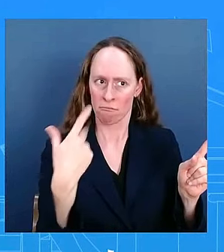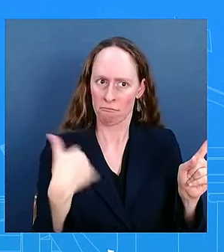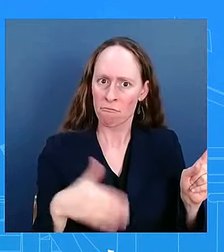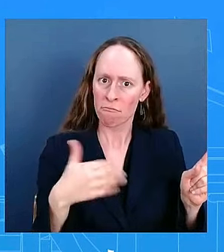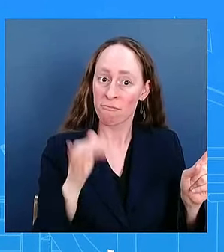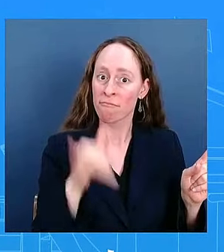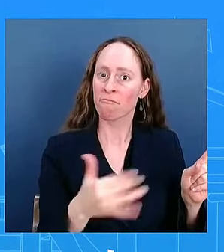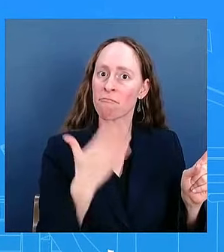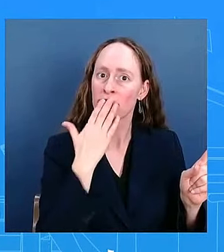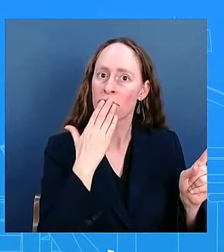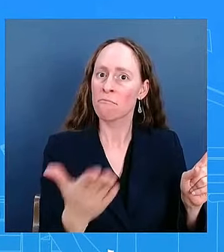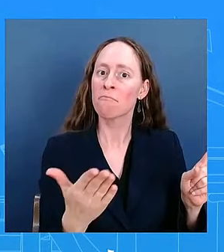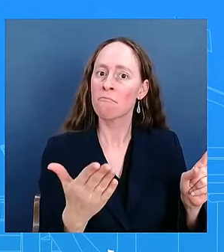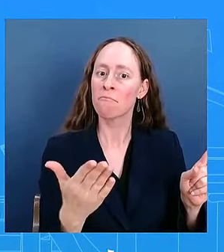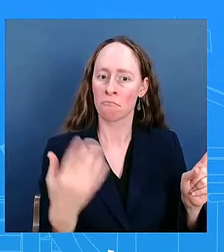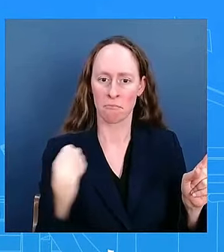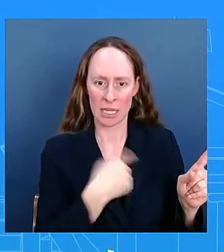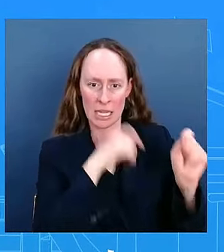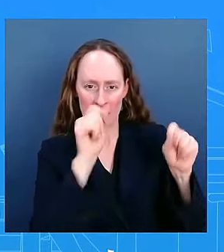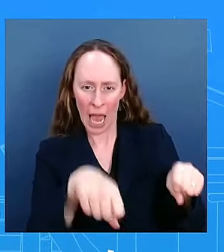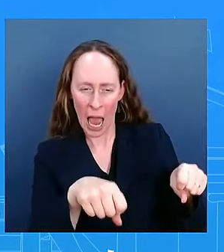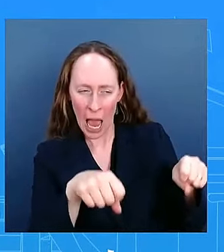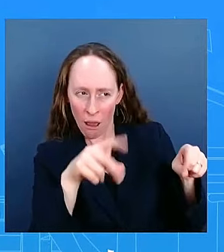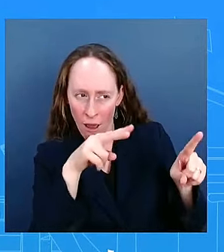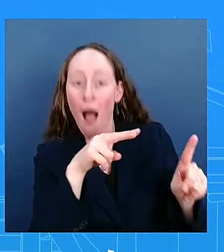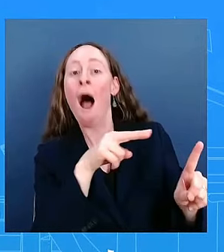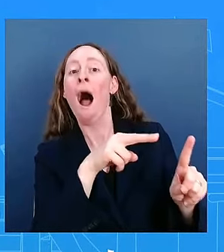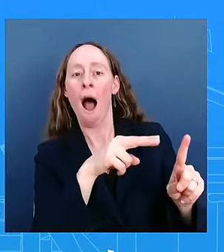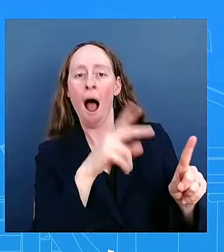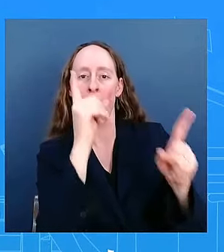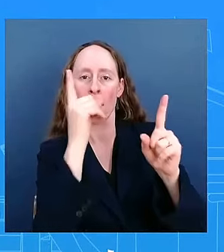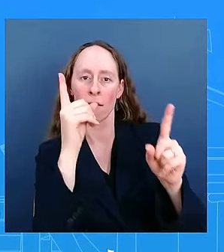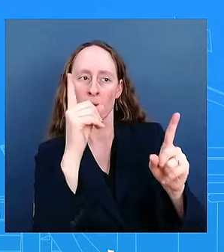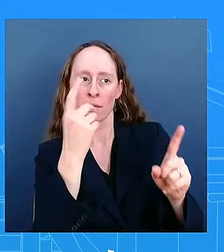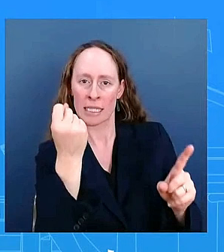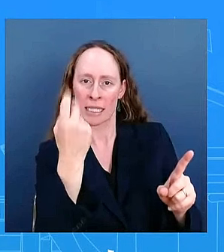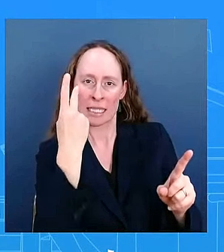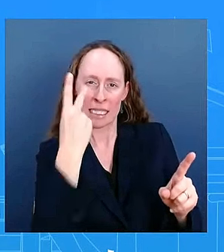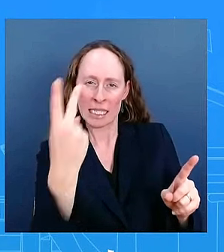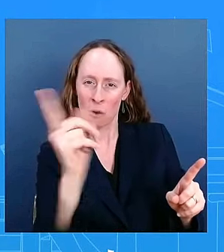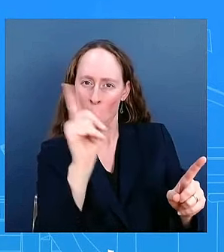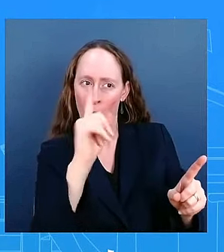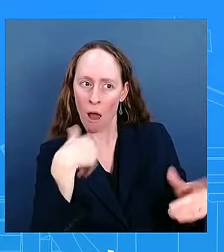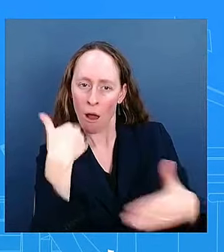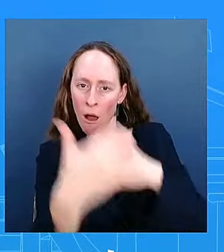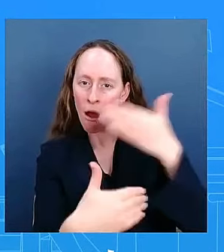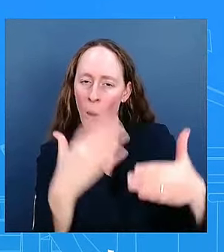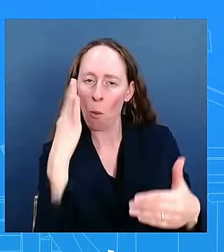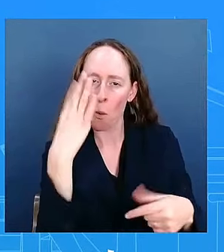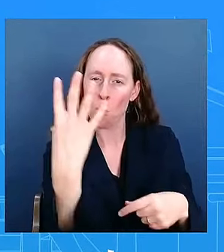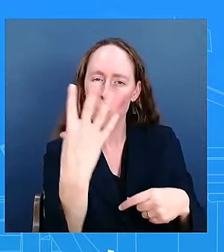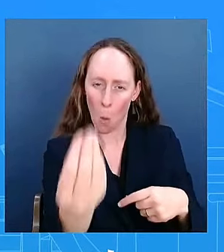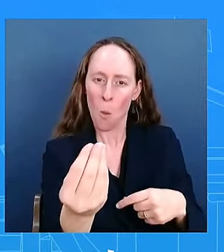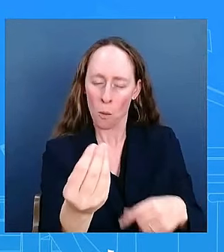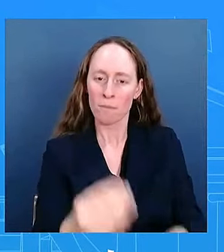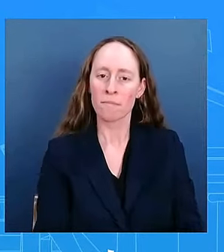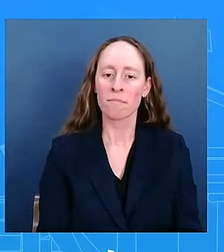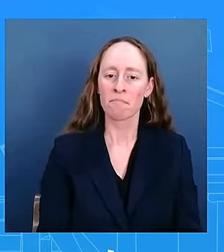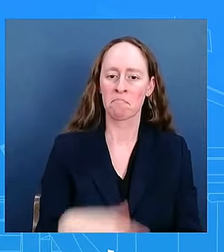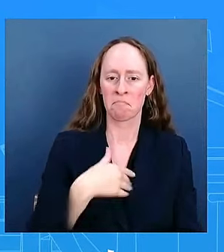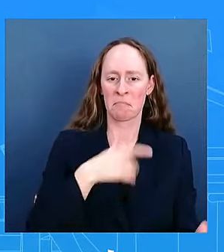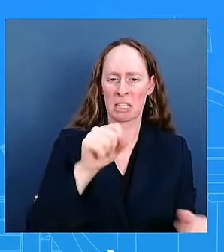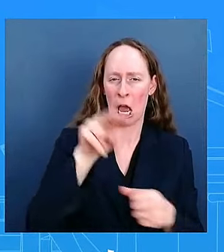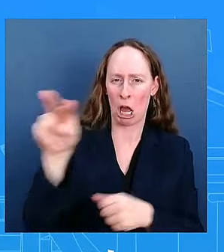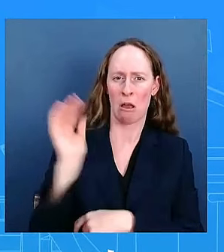pdfp is what we call it we've written about it on our on our website today please read the cea blog and follow our